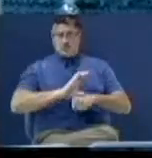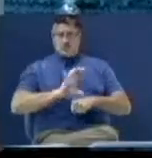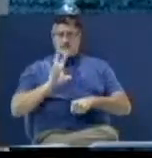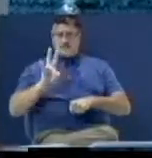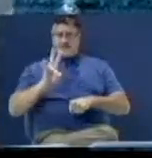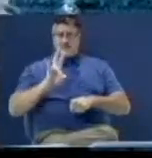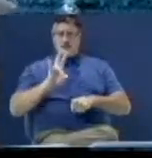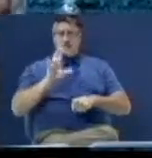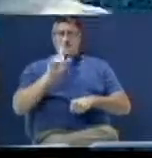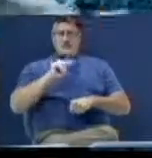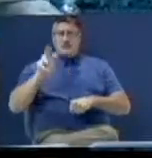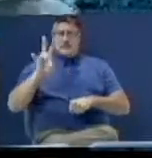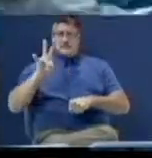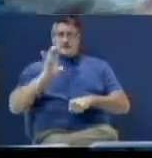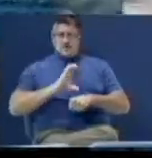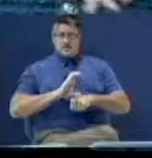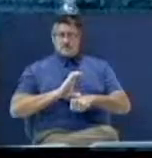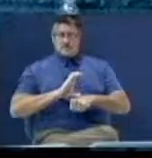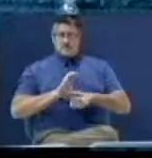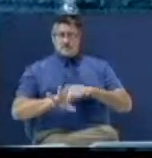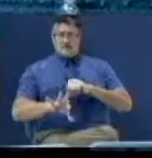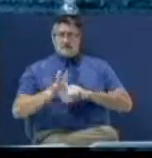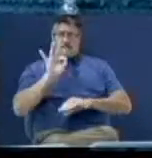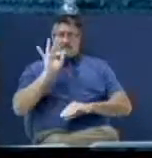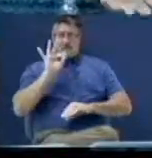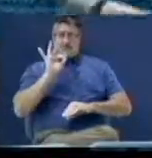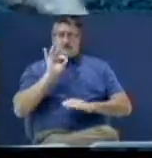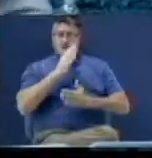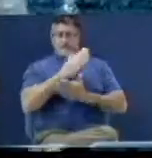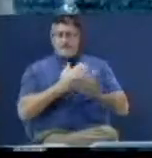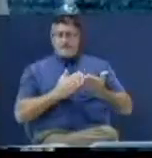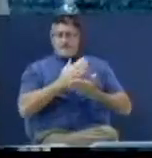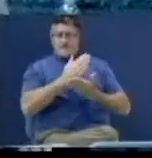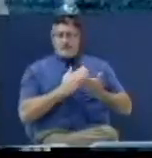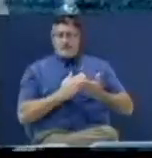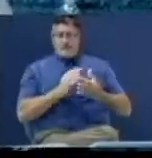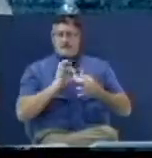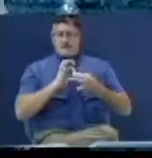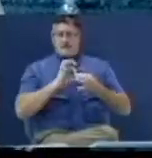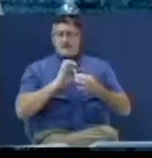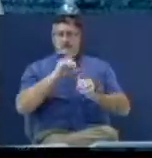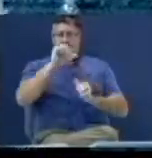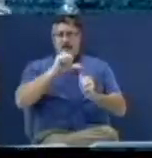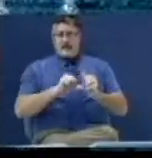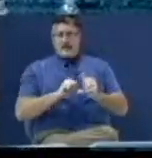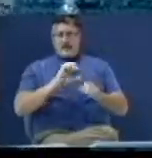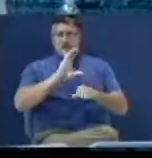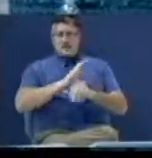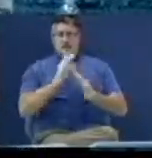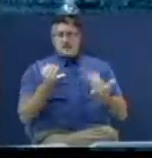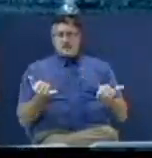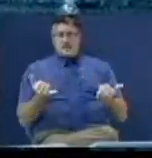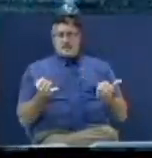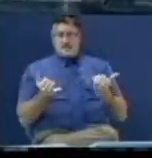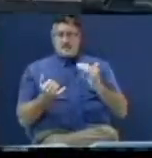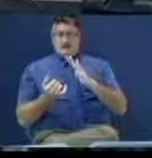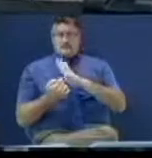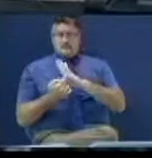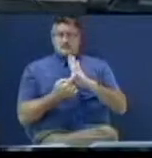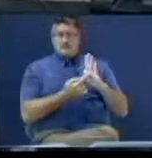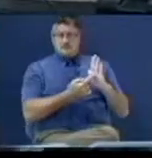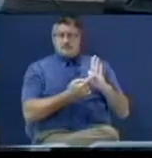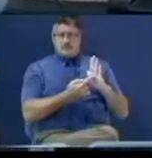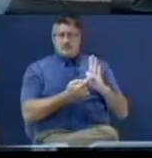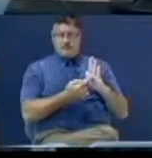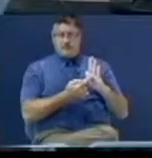The seven churches, you can find parts of it in every church now. Predominantly, we're living in the